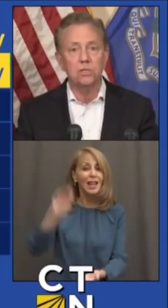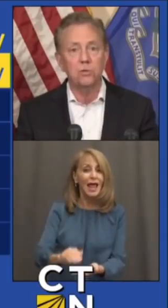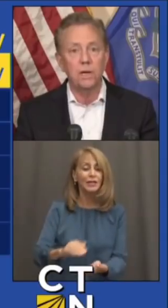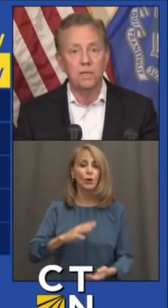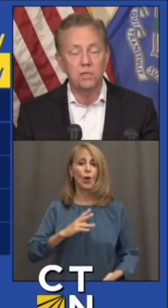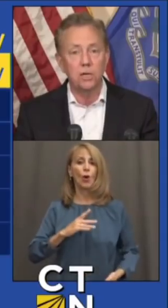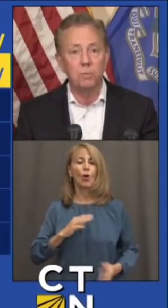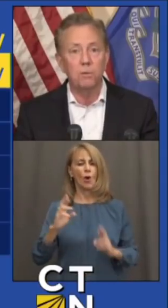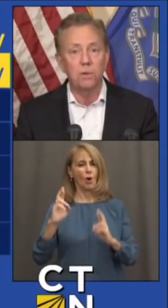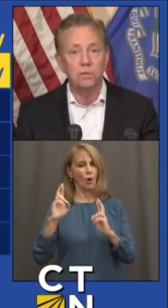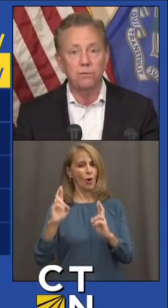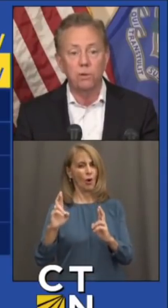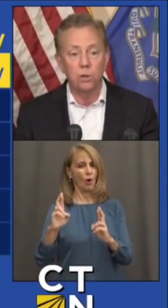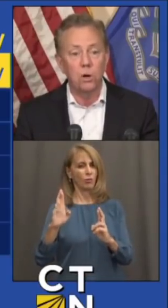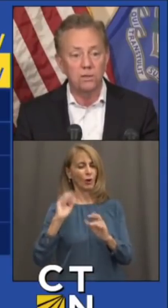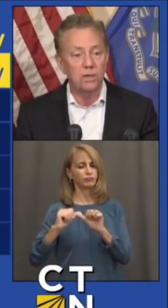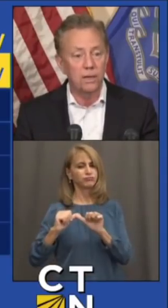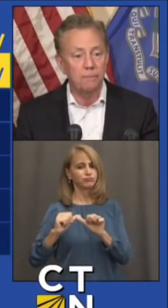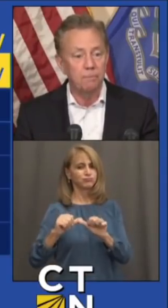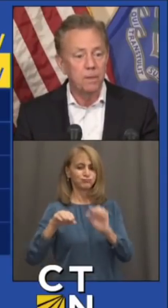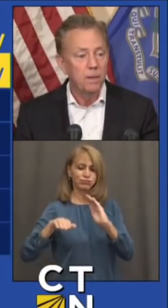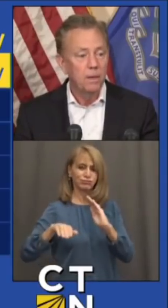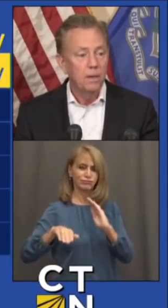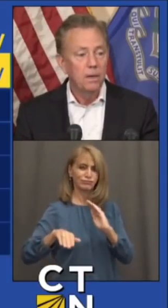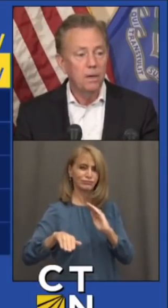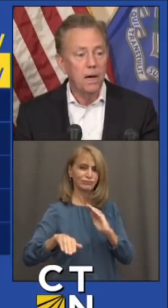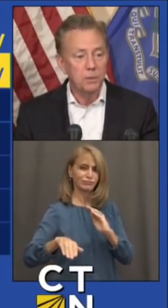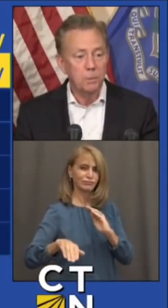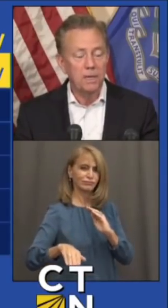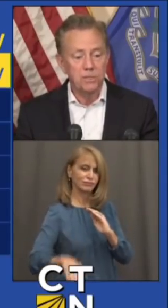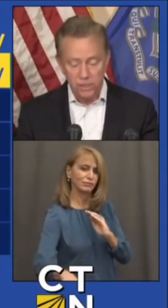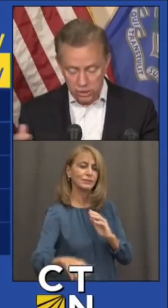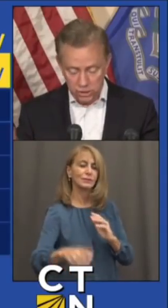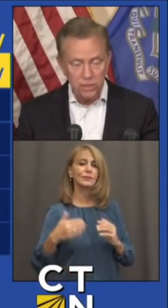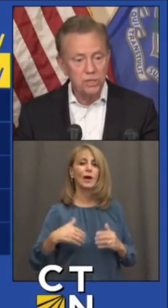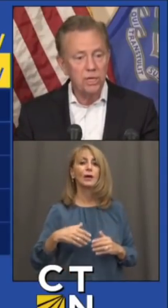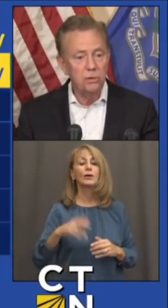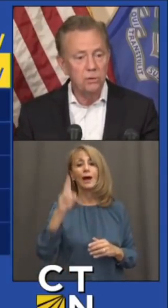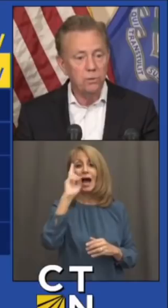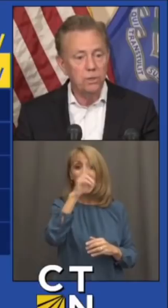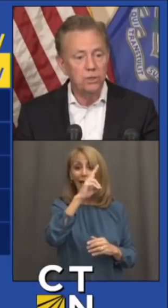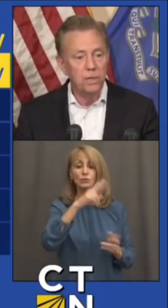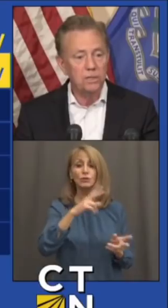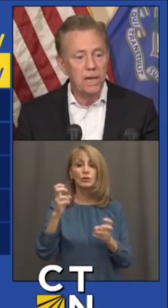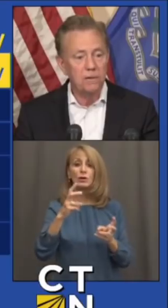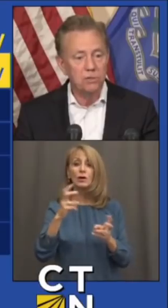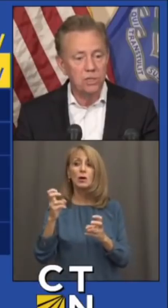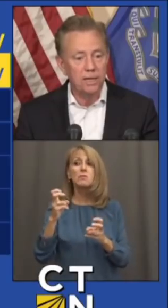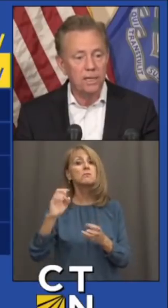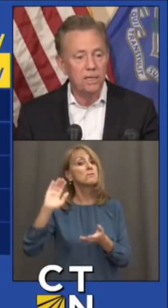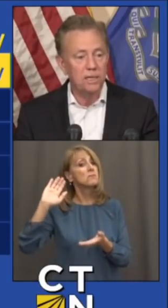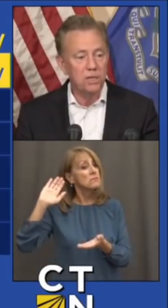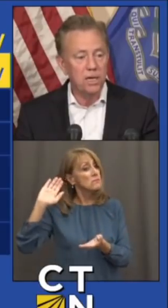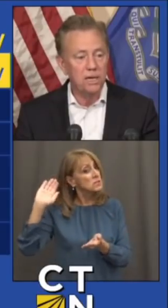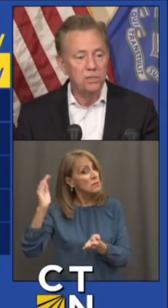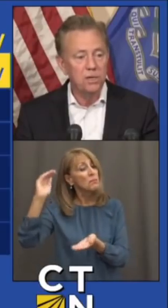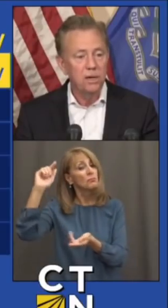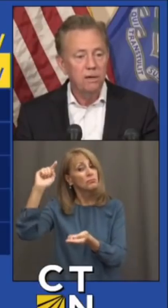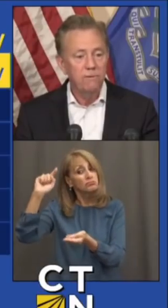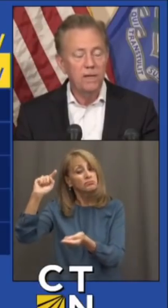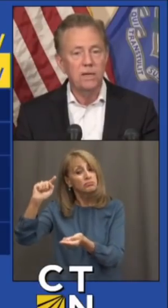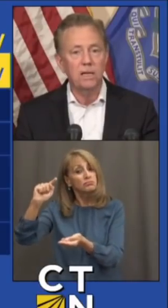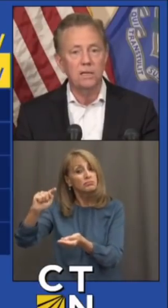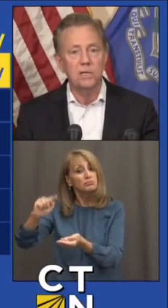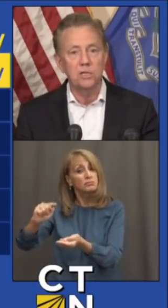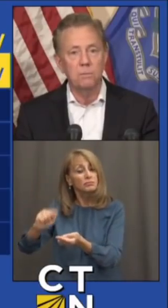that this is a trend that's going to be with us for a long time. Hospitalizations continue to trend down slightly in this case.